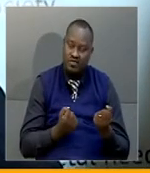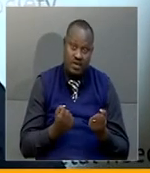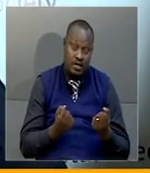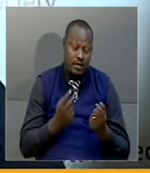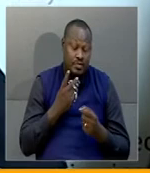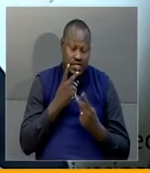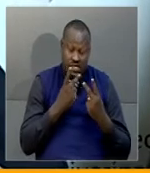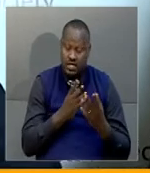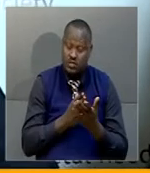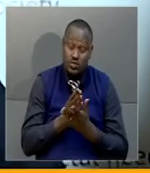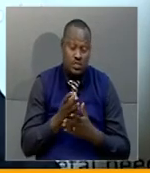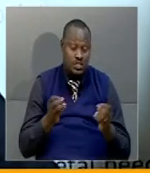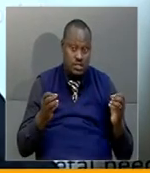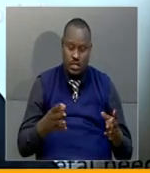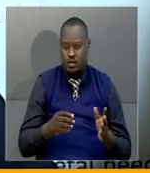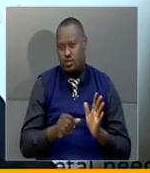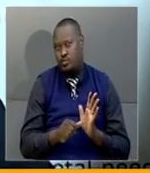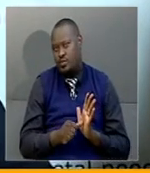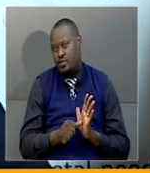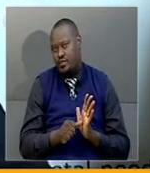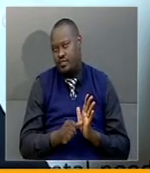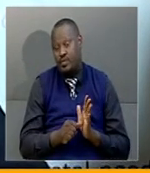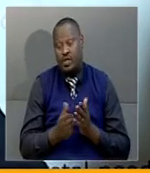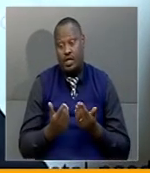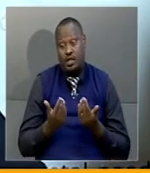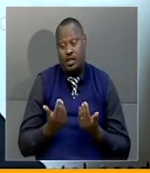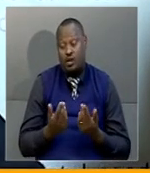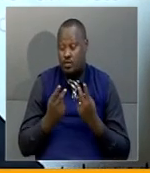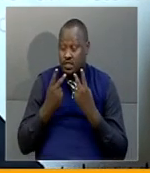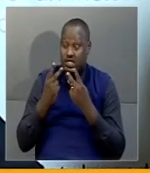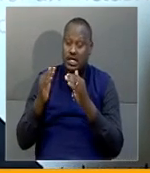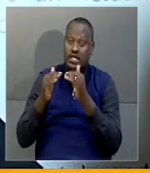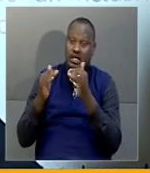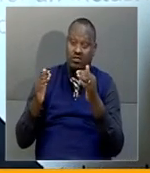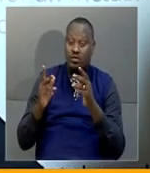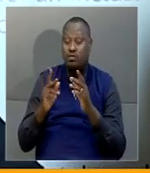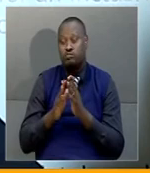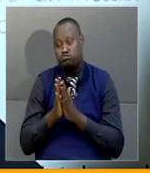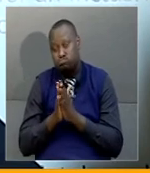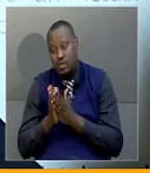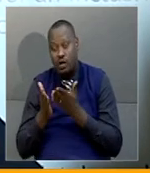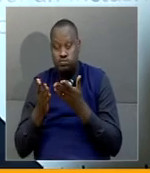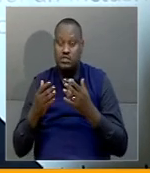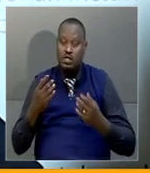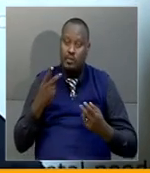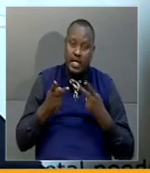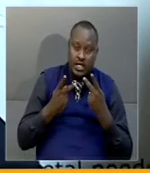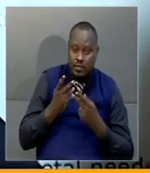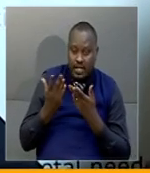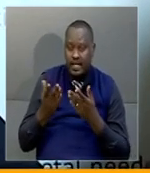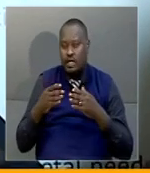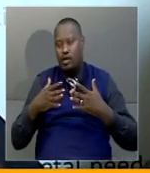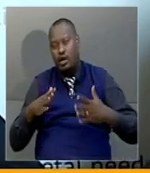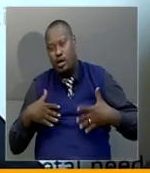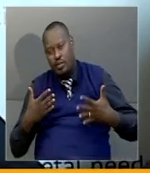very serious problem, and we are going into this season of excitement and celebrations and ending the year, and